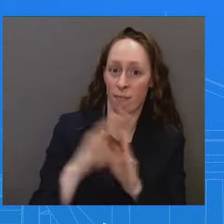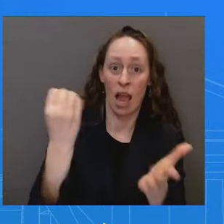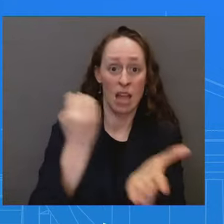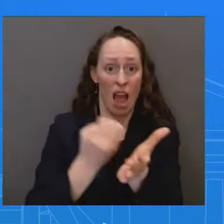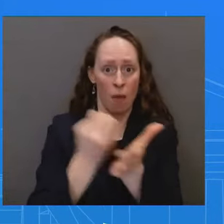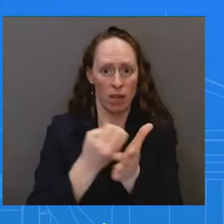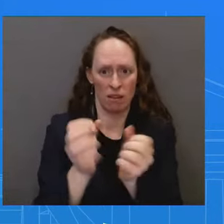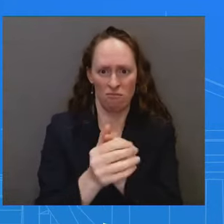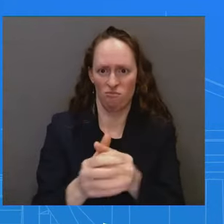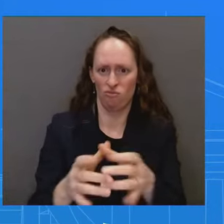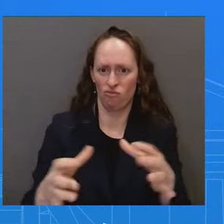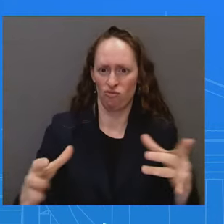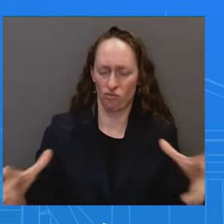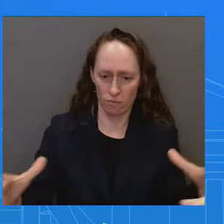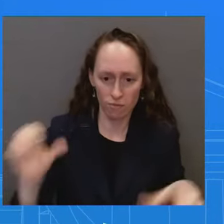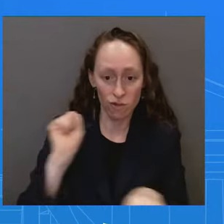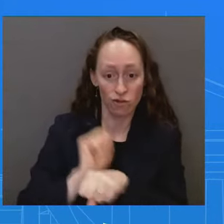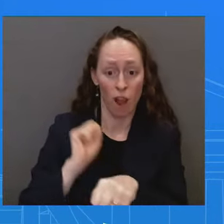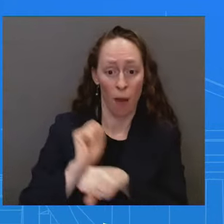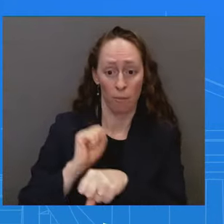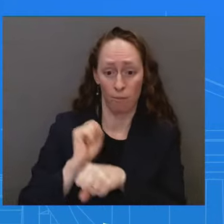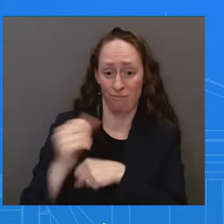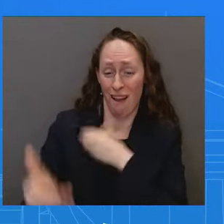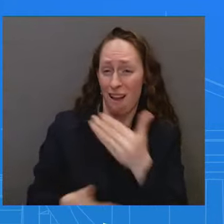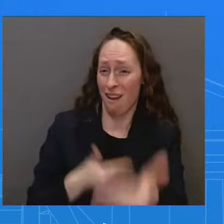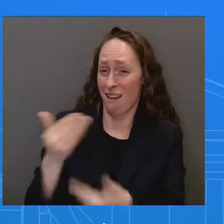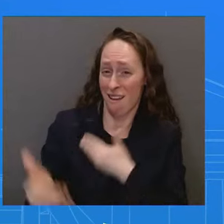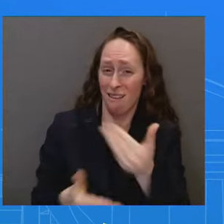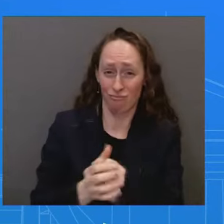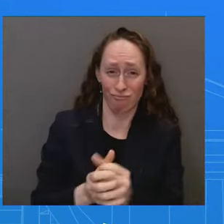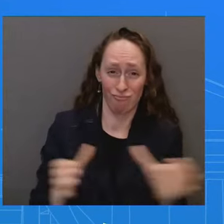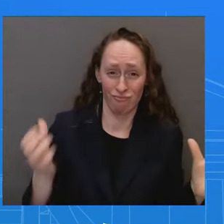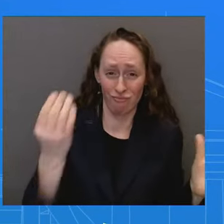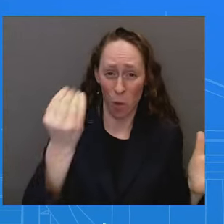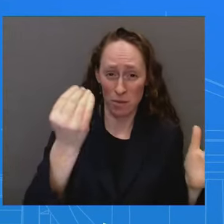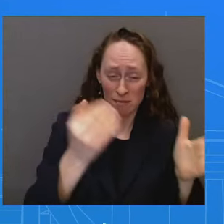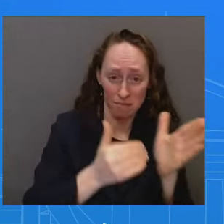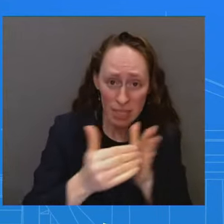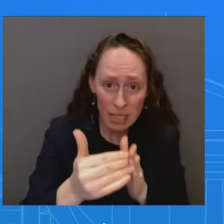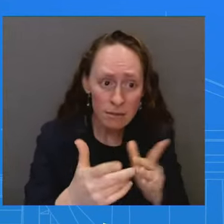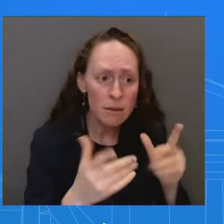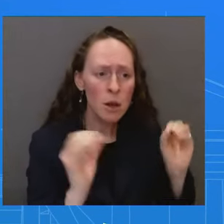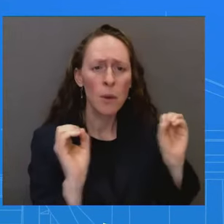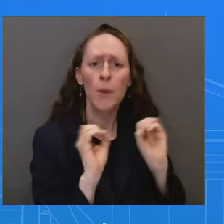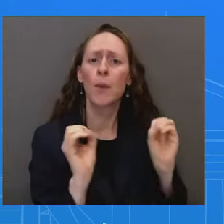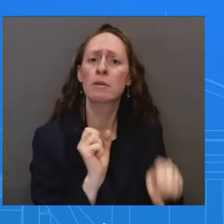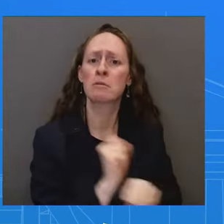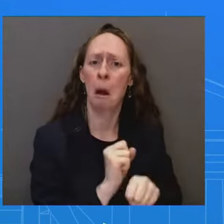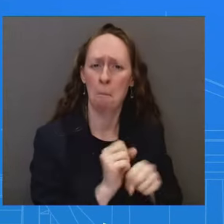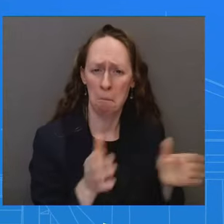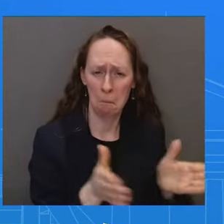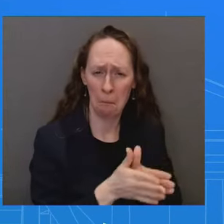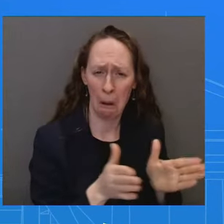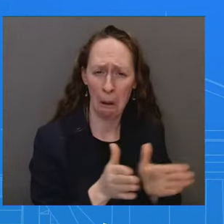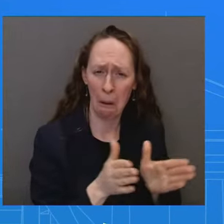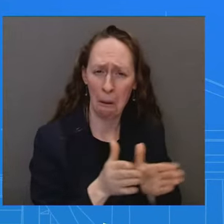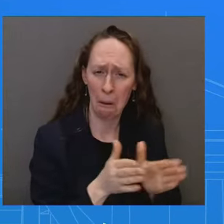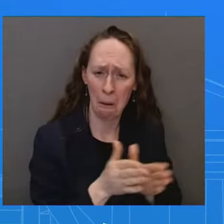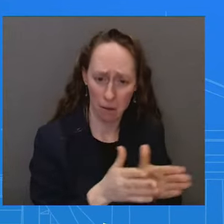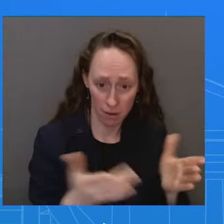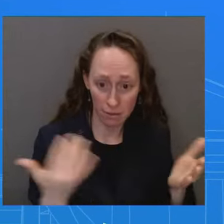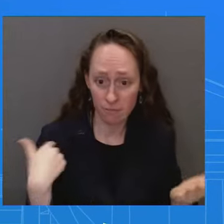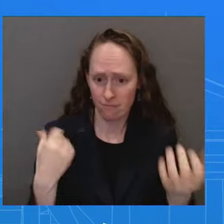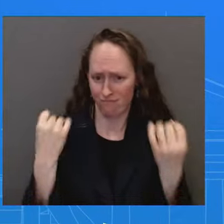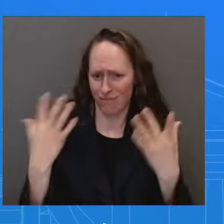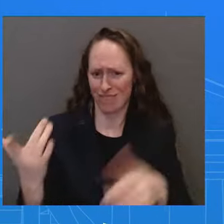under 4%. Obviously, uh, obviously there's a, uh, uh, uh, also, um, uh, wages are up, right? Which is